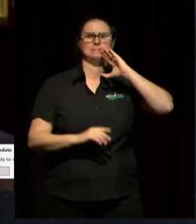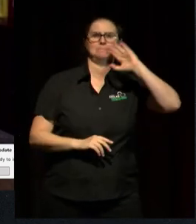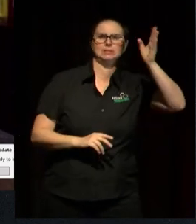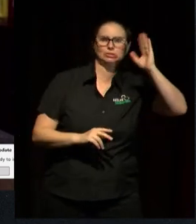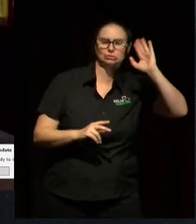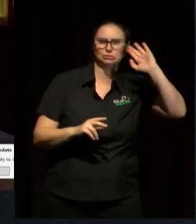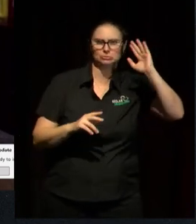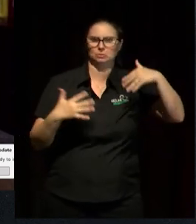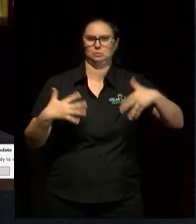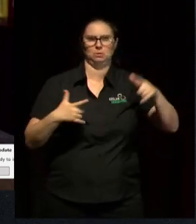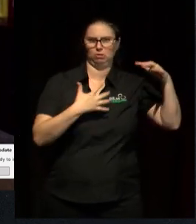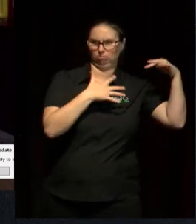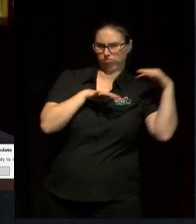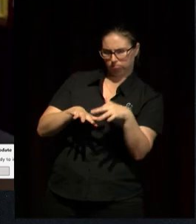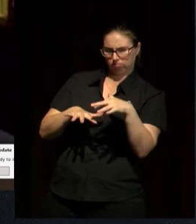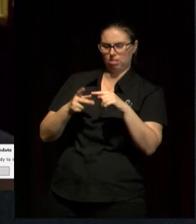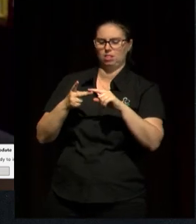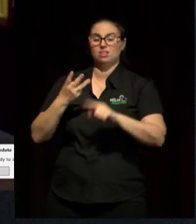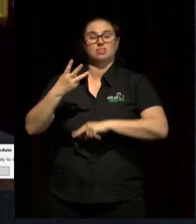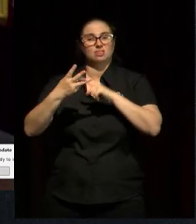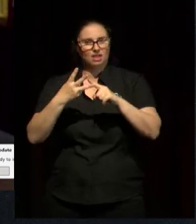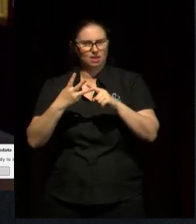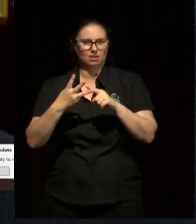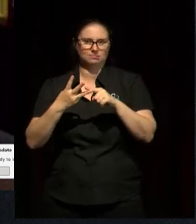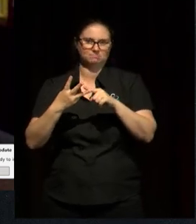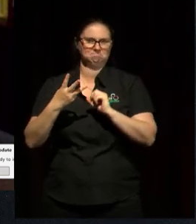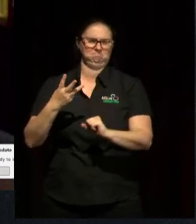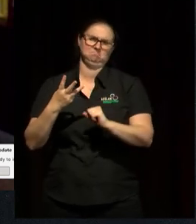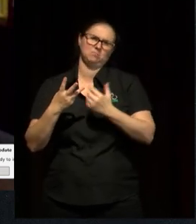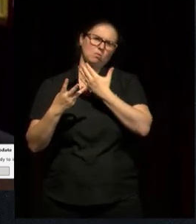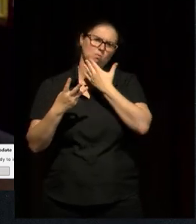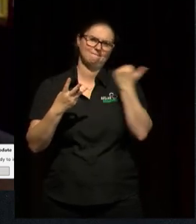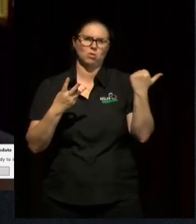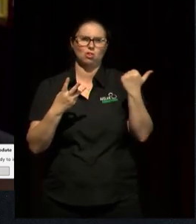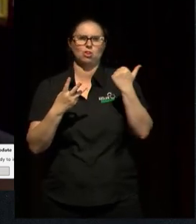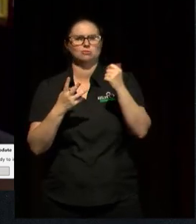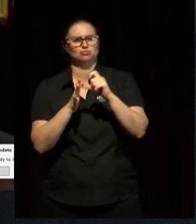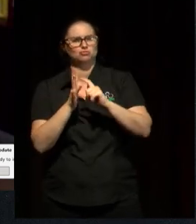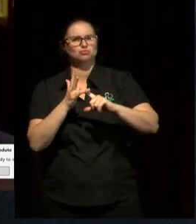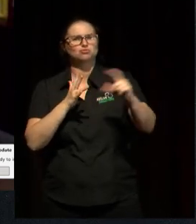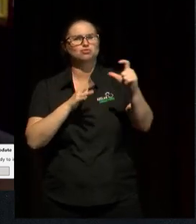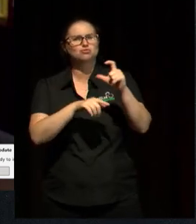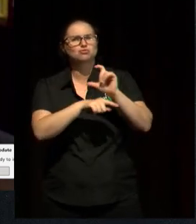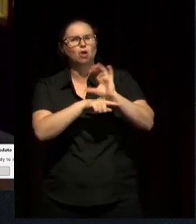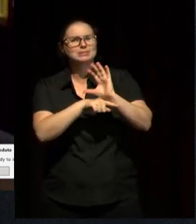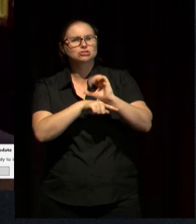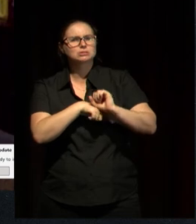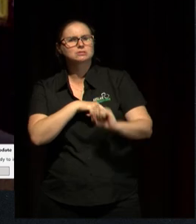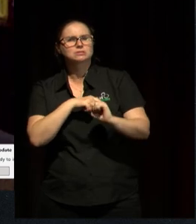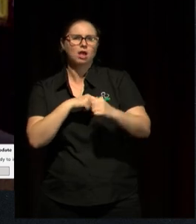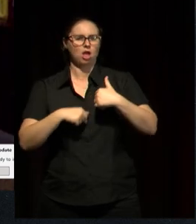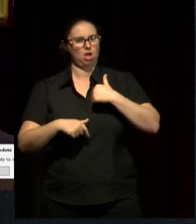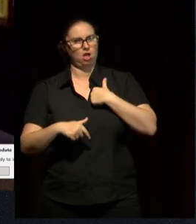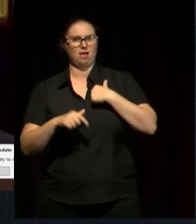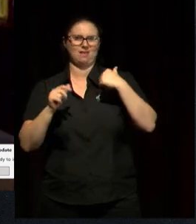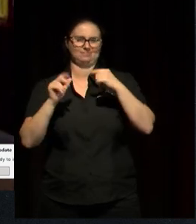attention and rightly so. Then we had the wonderful documentary, I am Greta. And now we've got little books being produced about